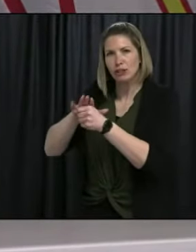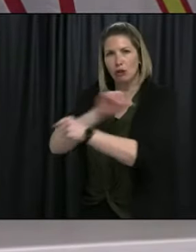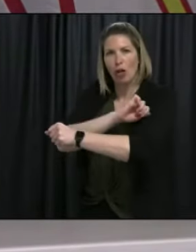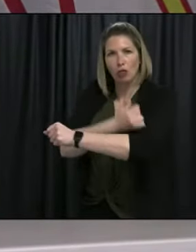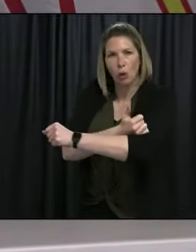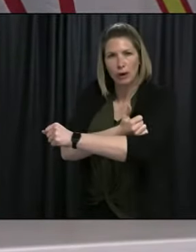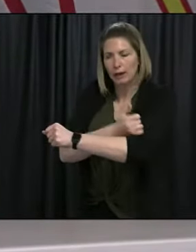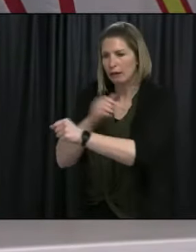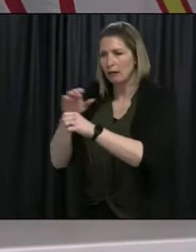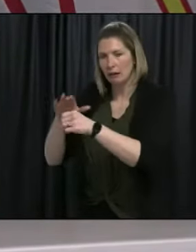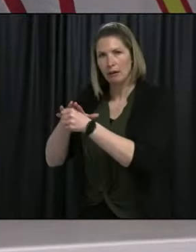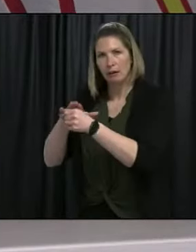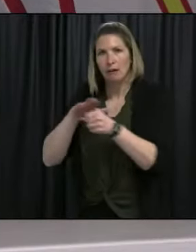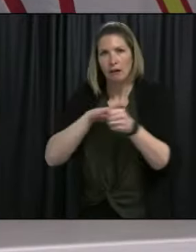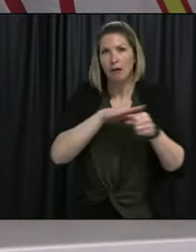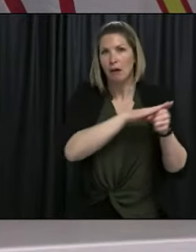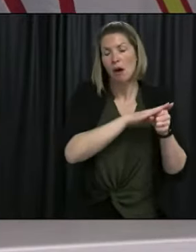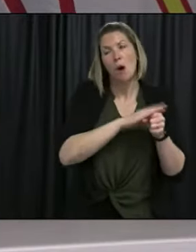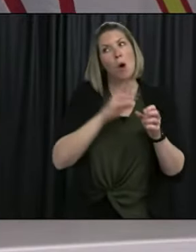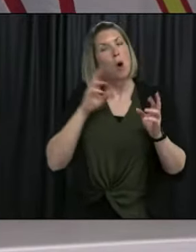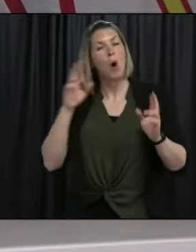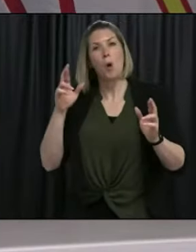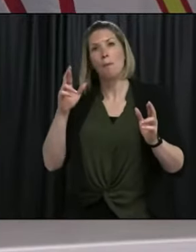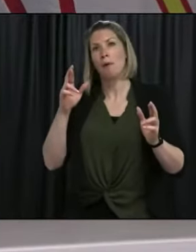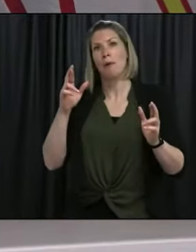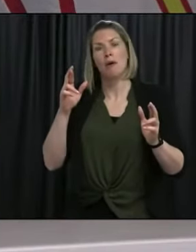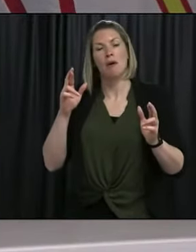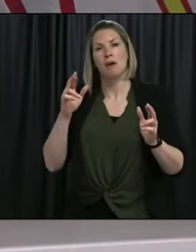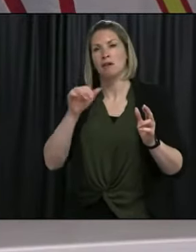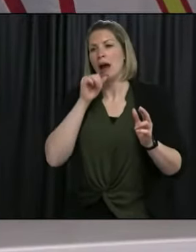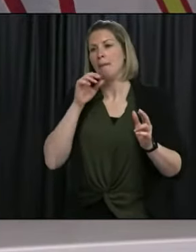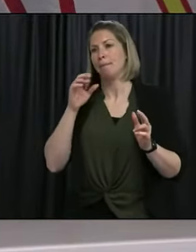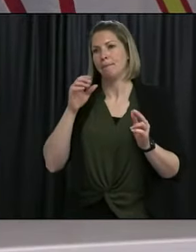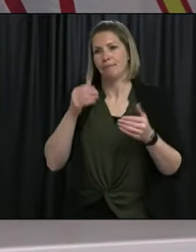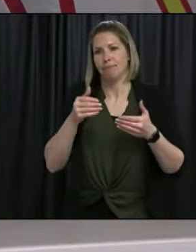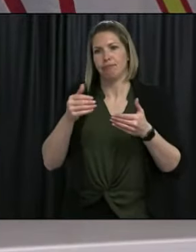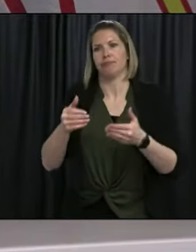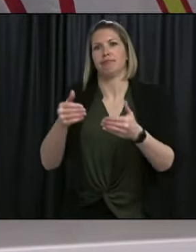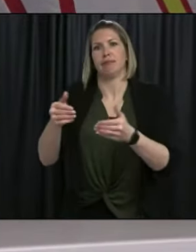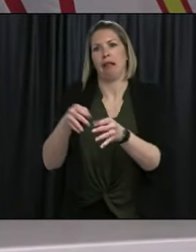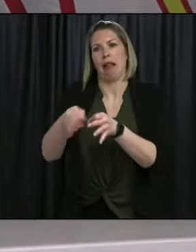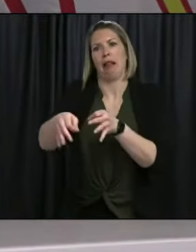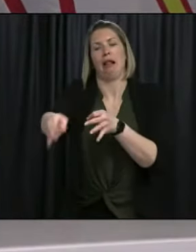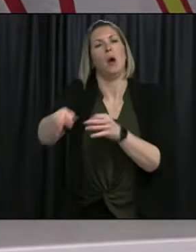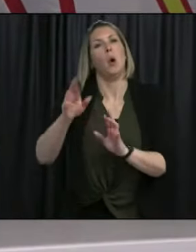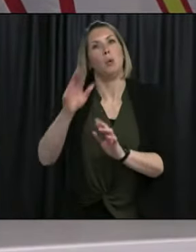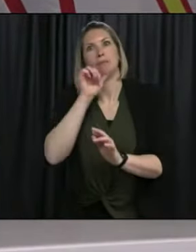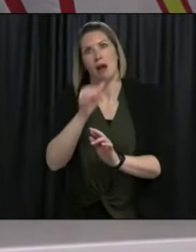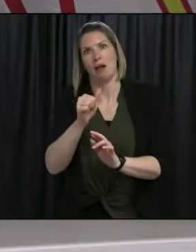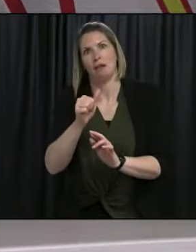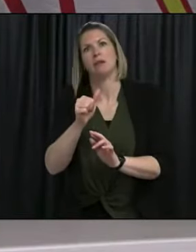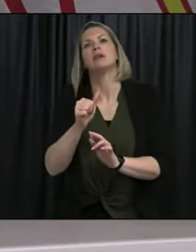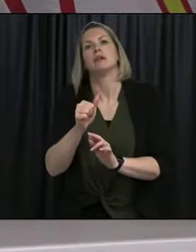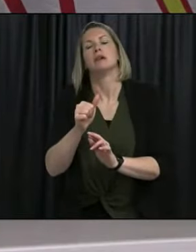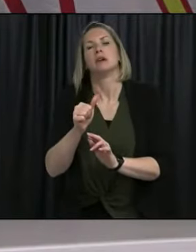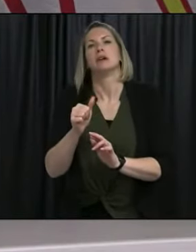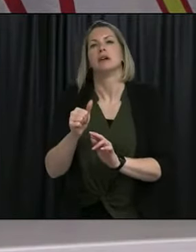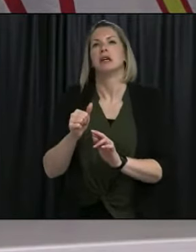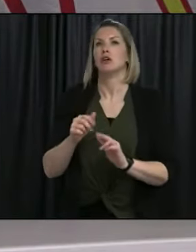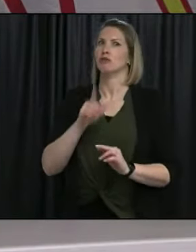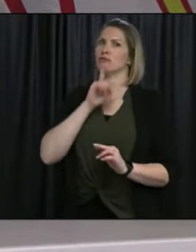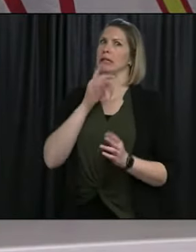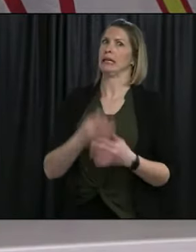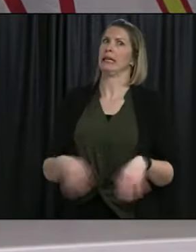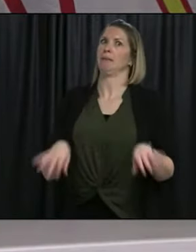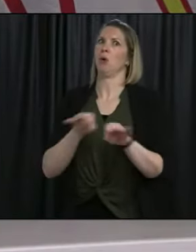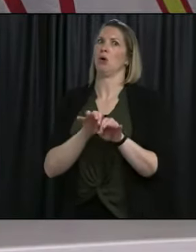that we won't see a difference in the timeline, but this is a really important group to get vaccinated. And as we saw with our last outbreak that, you know, kids in this age